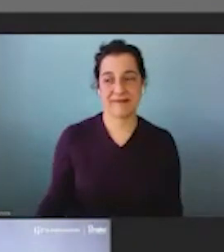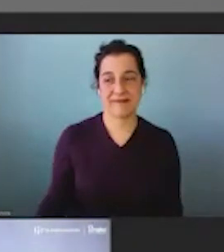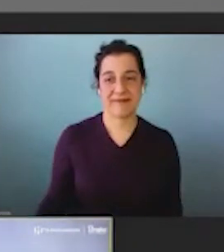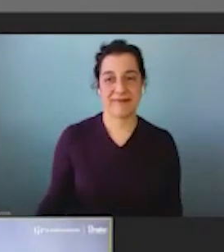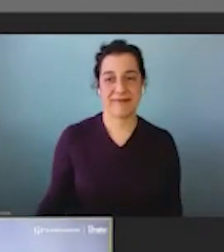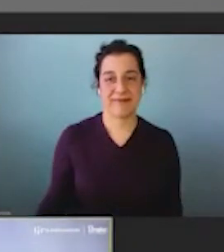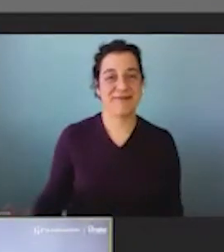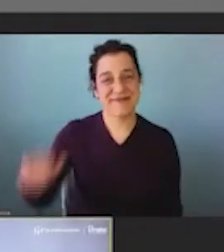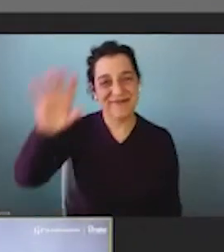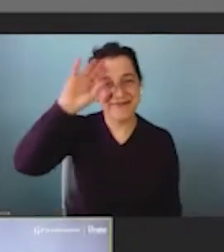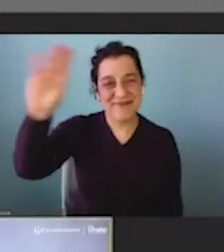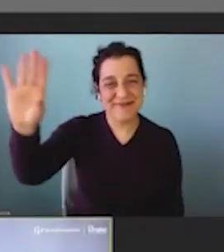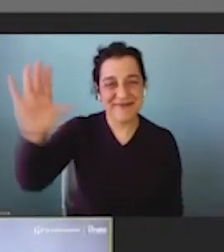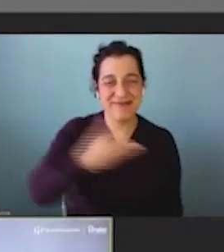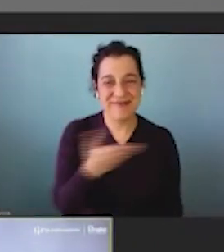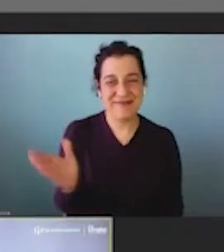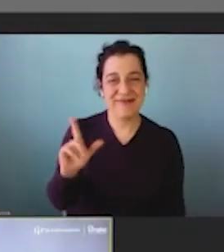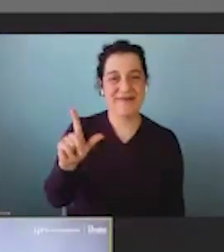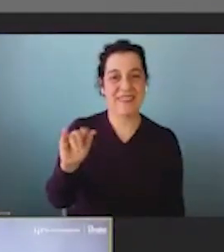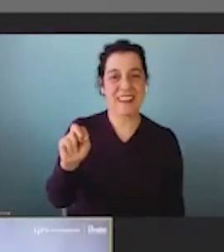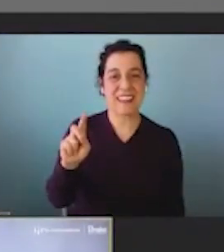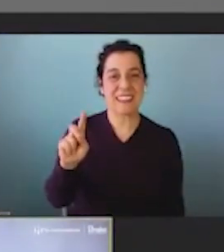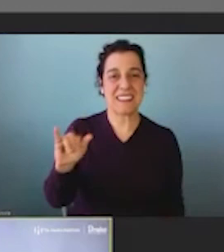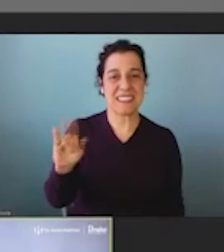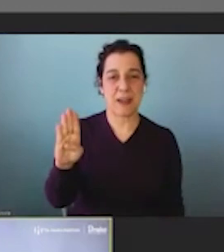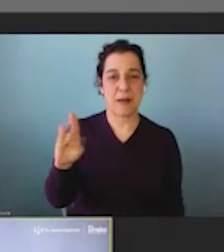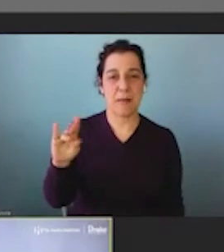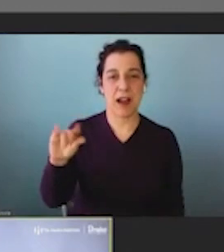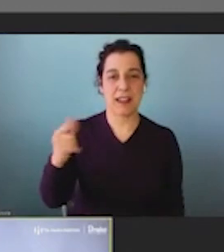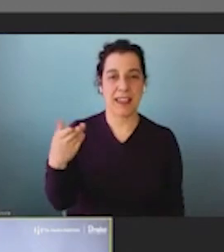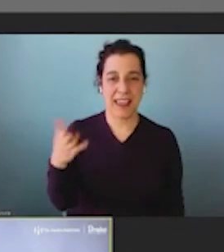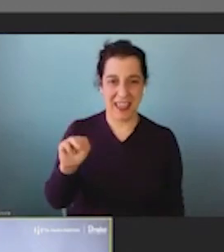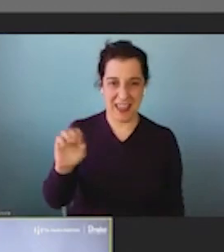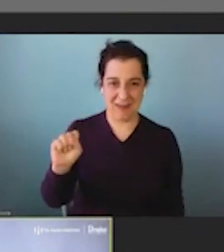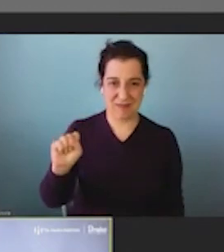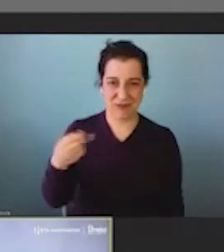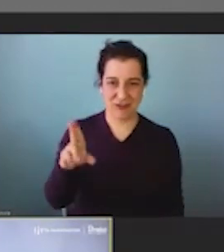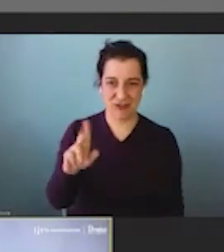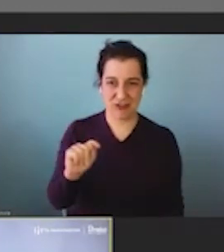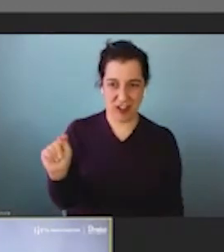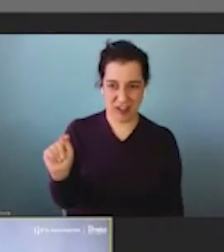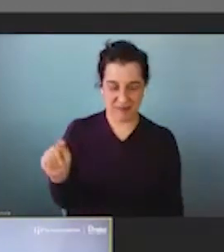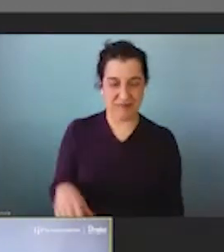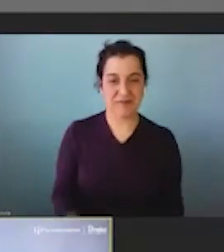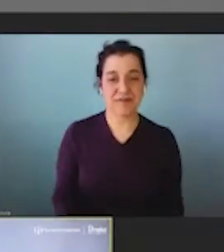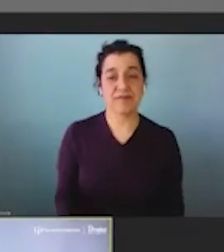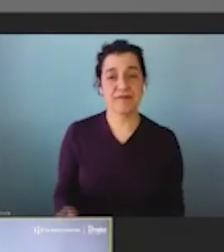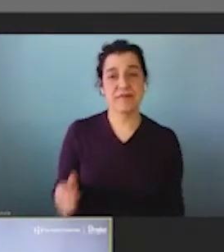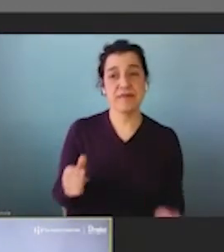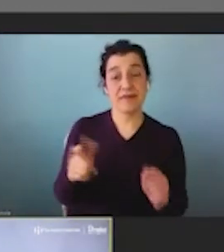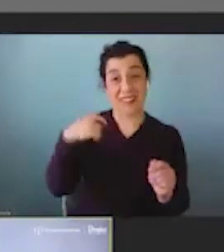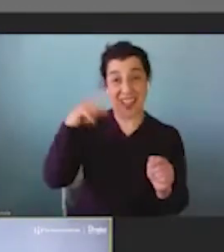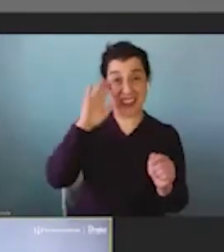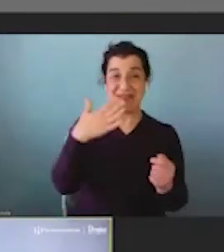Hi, everyone. I'm Lindy Buckingham-Shutt. I'm the Associate Director of Wellness and Nutrition Policy at the Harkin Institute. Thank you, Dr. Mozafarian,